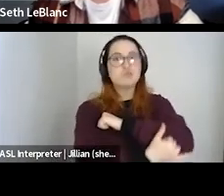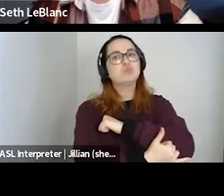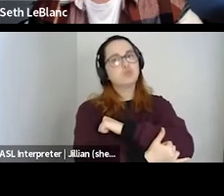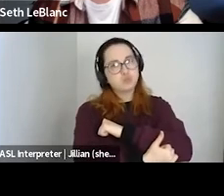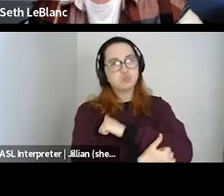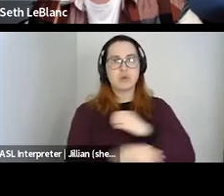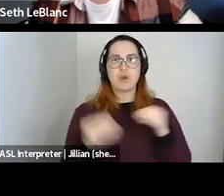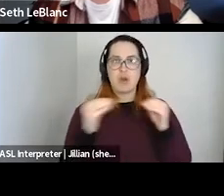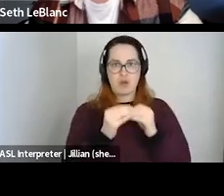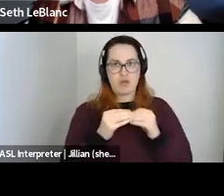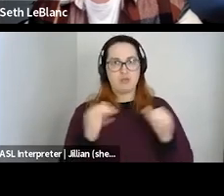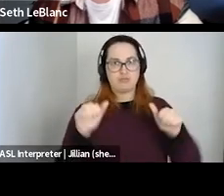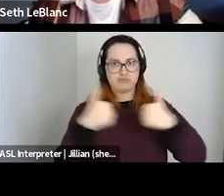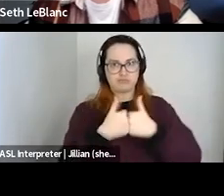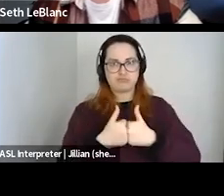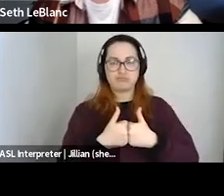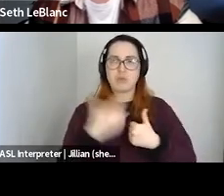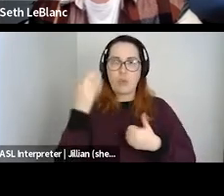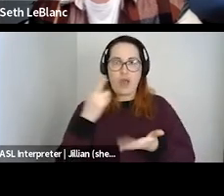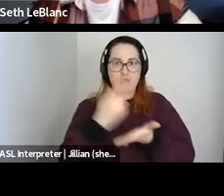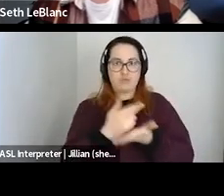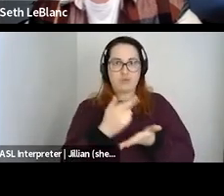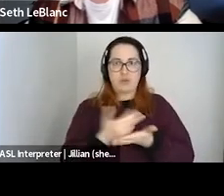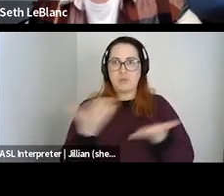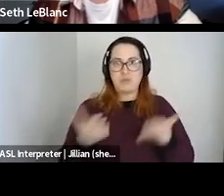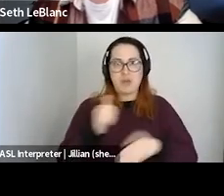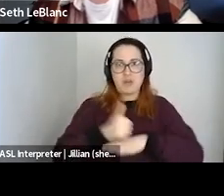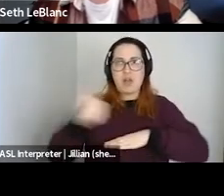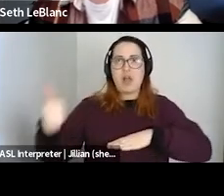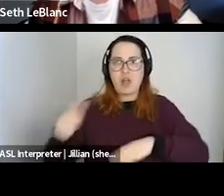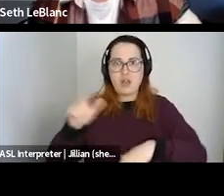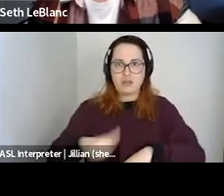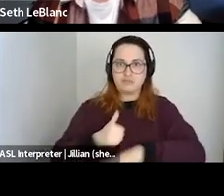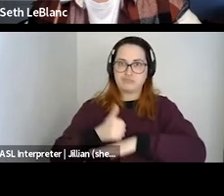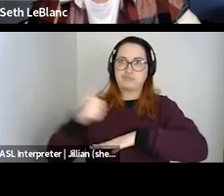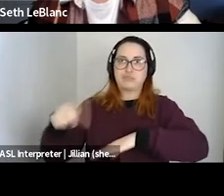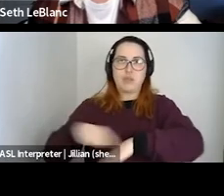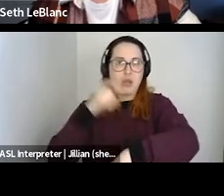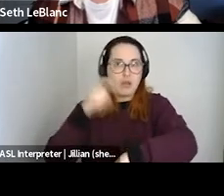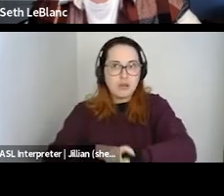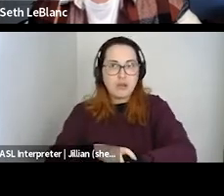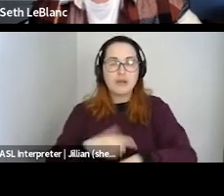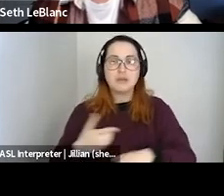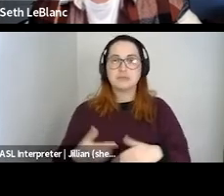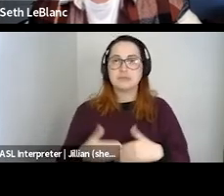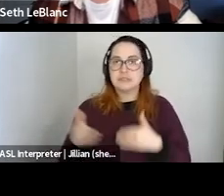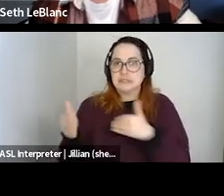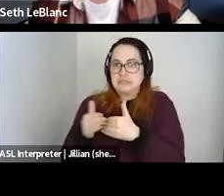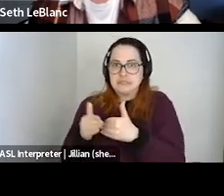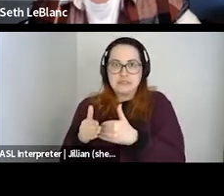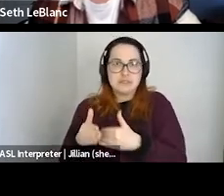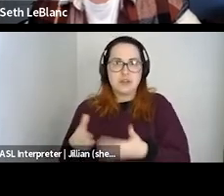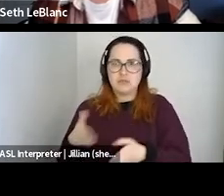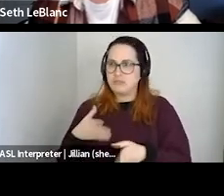proximity to resources, including higher cost of travel to access services, lack of nearby professionals trained in